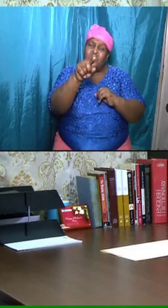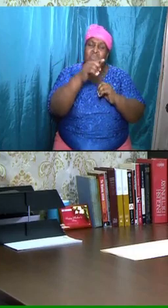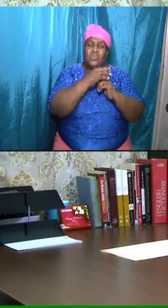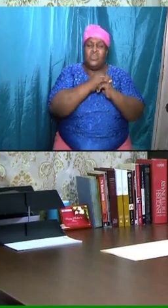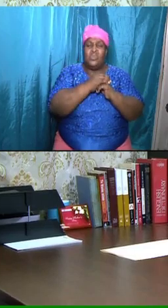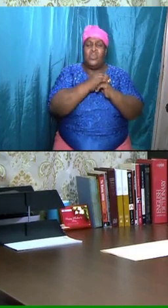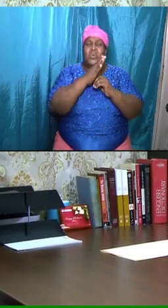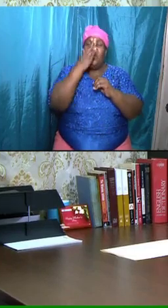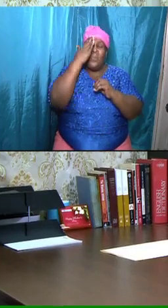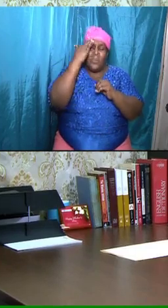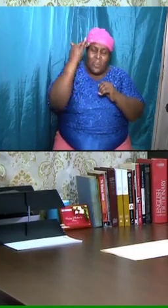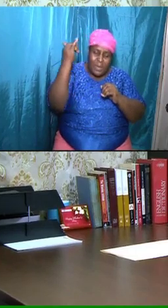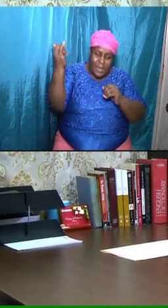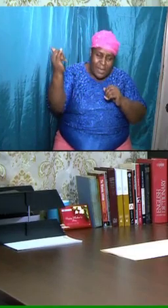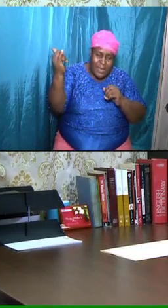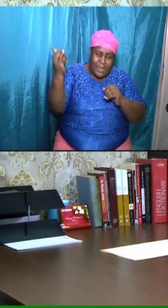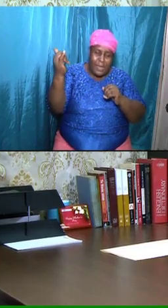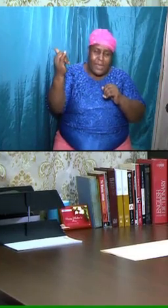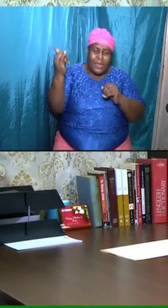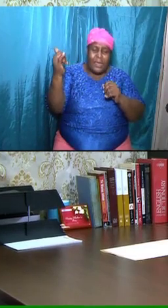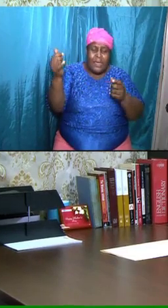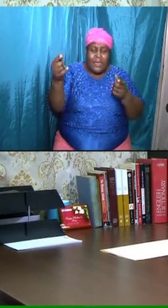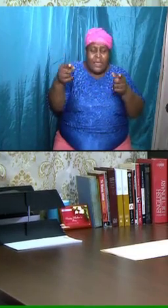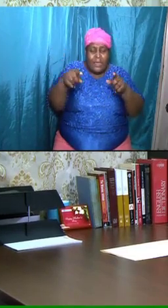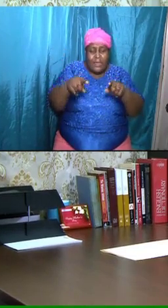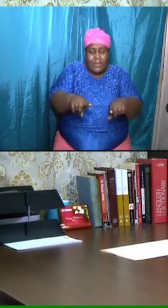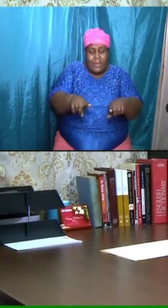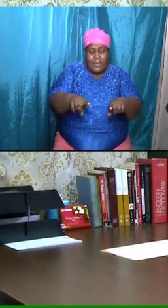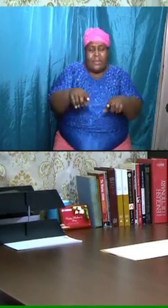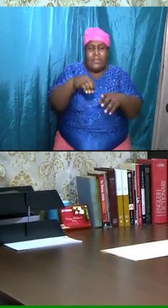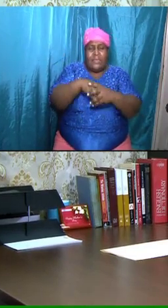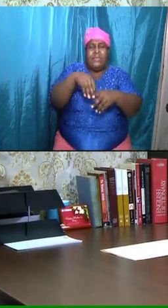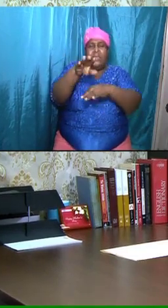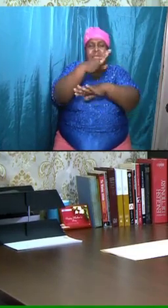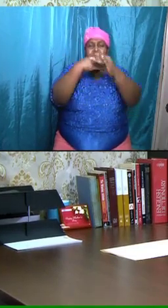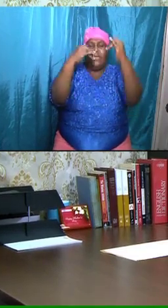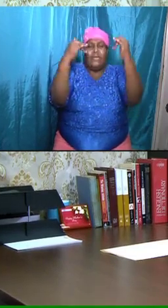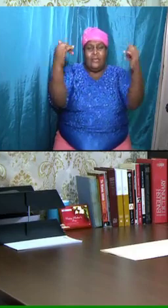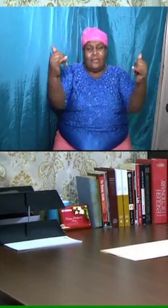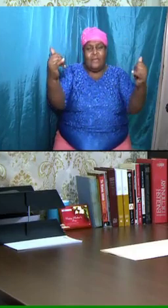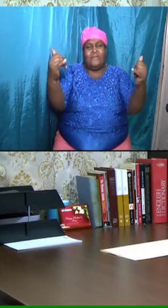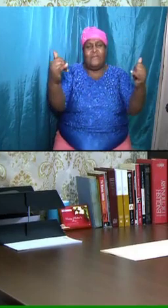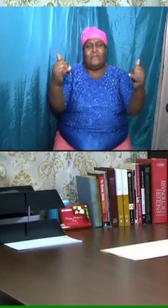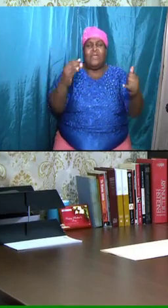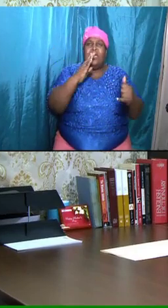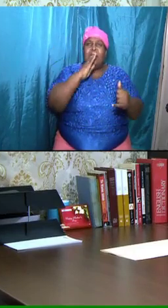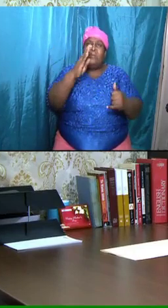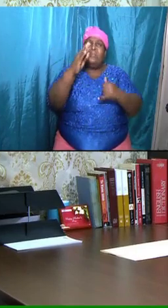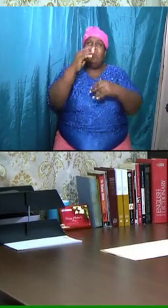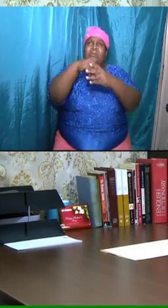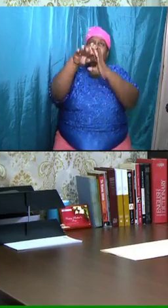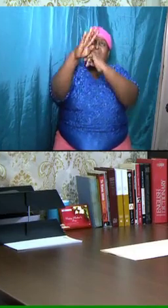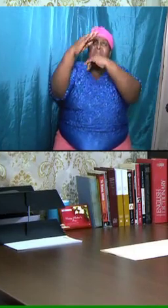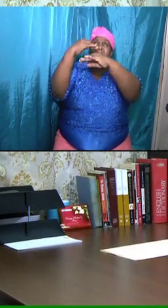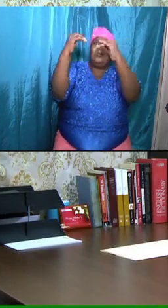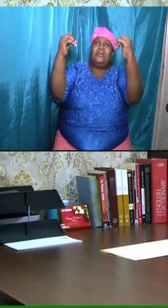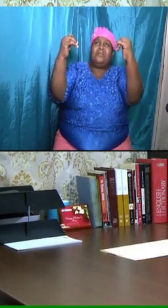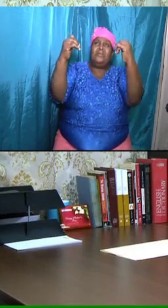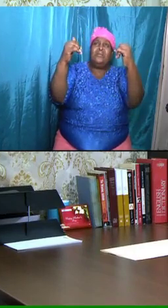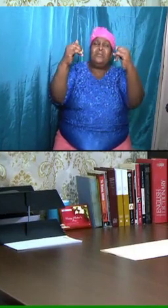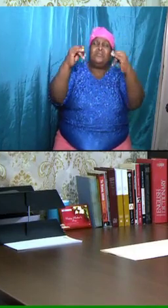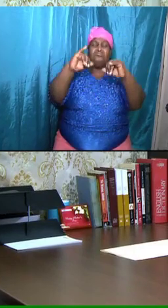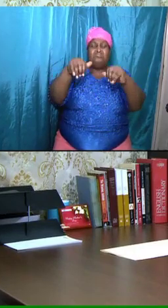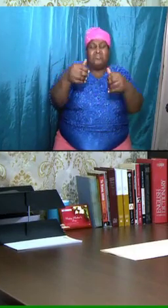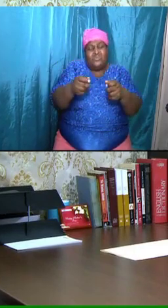while we are in heaven. And simultaneous to us being there, we will just quickly